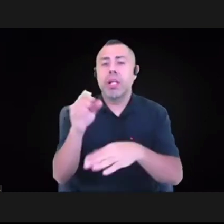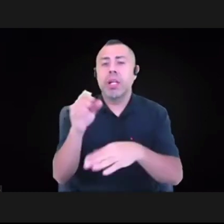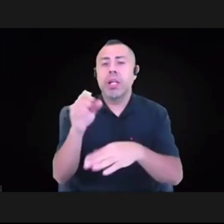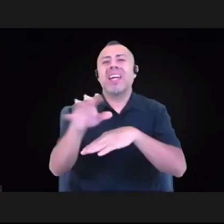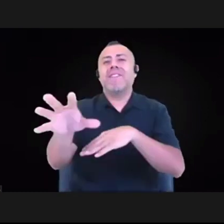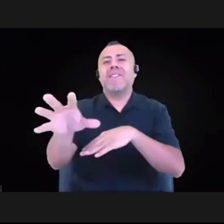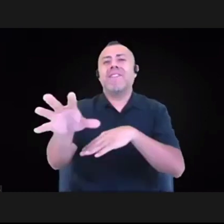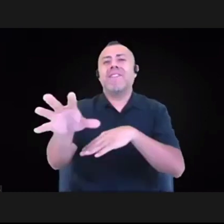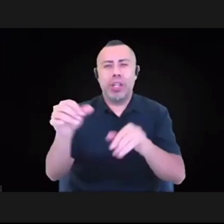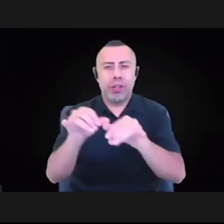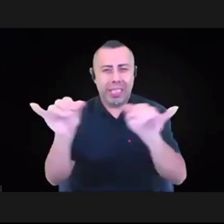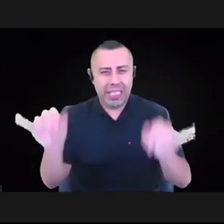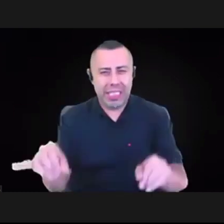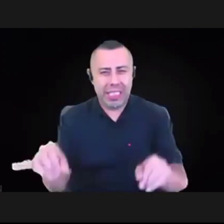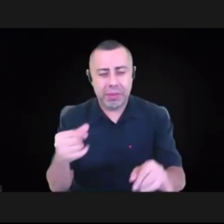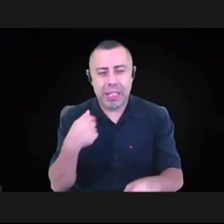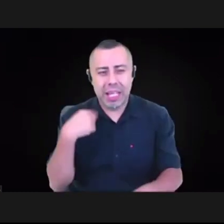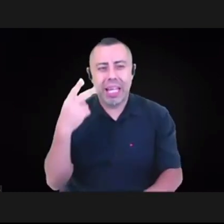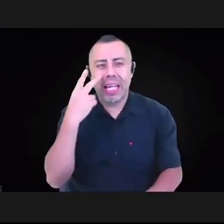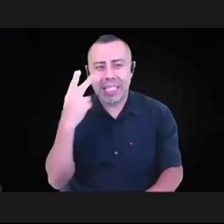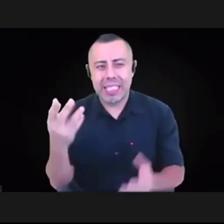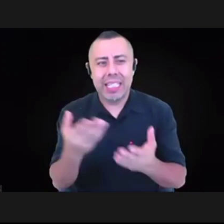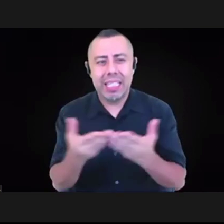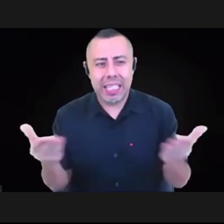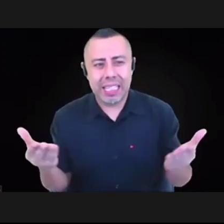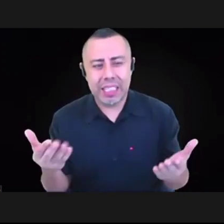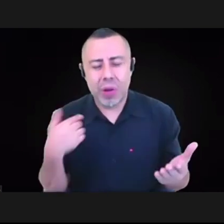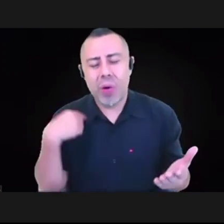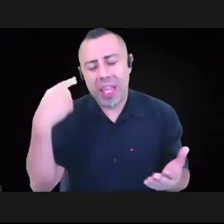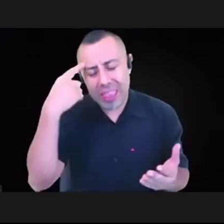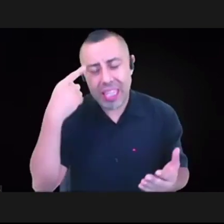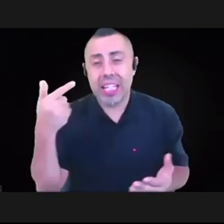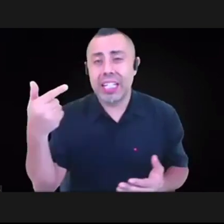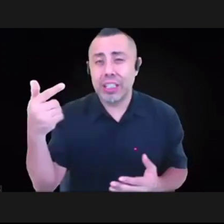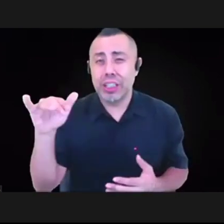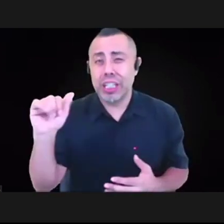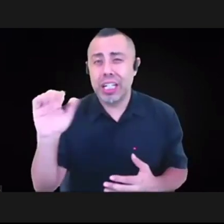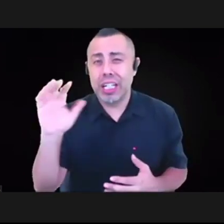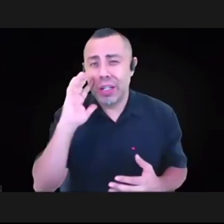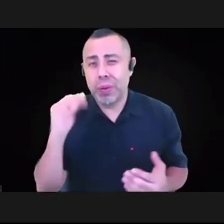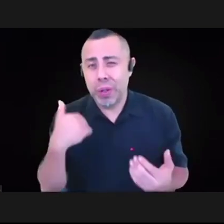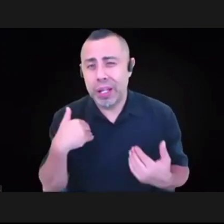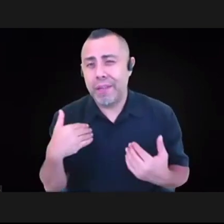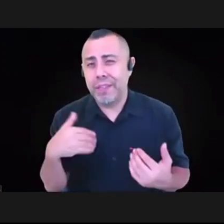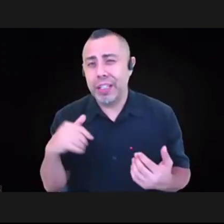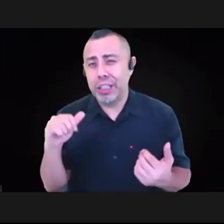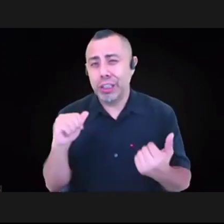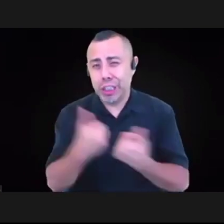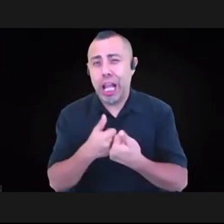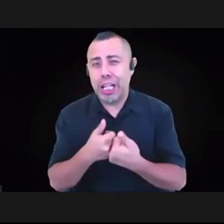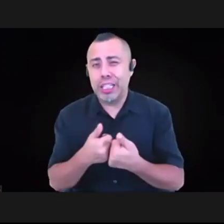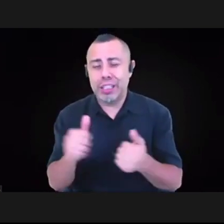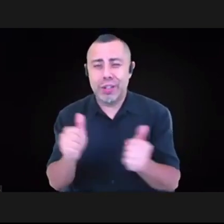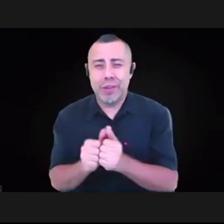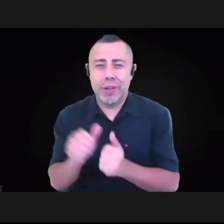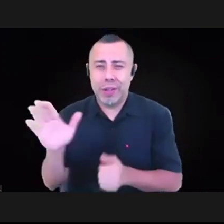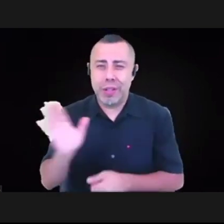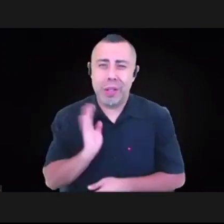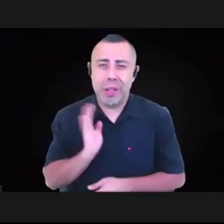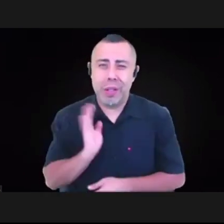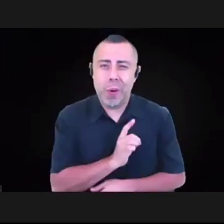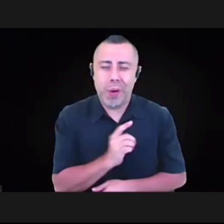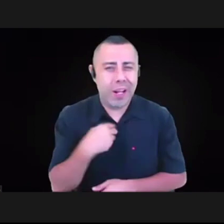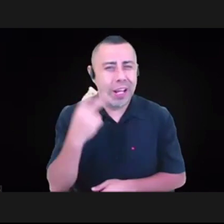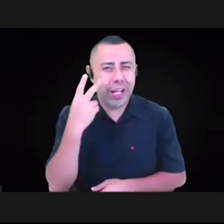I do think that GIA would have some challenges regarding all the boards that are involved. And that's what I thought, you know, in the past, but